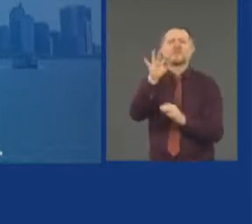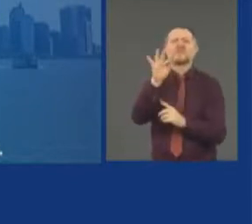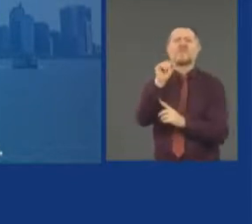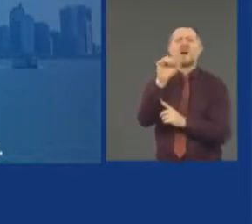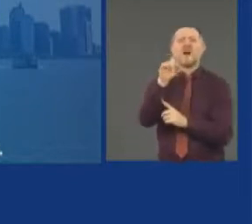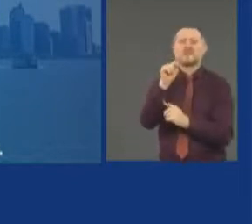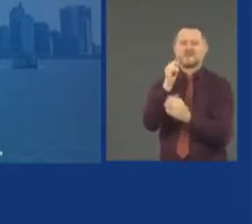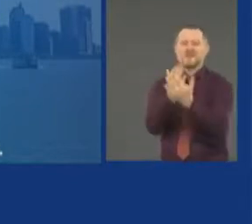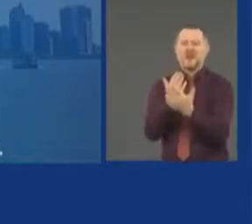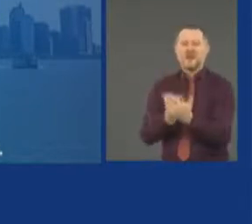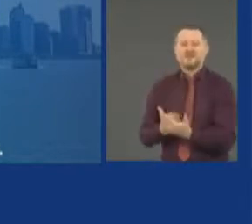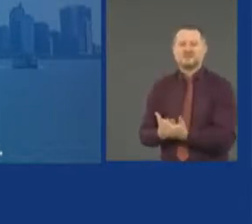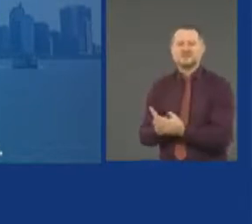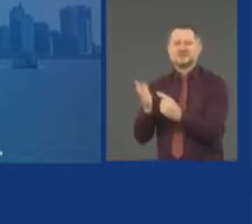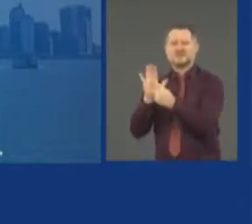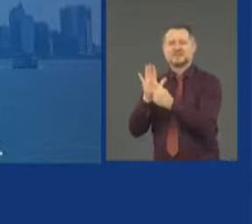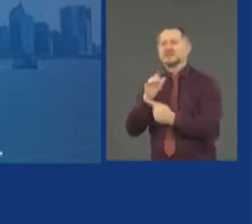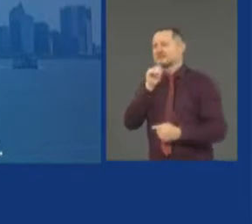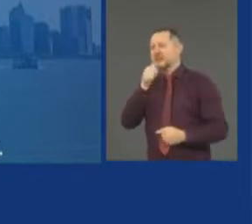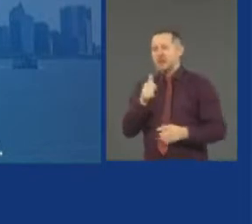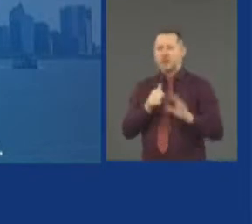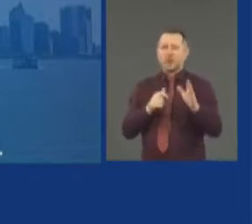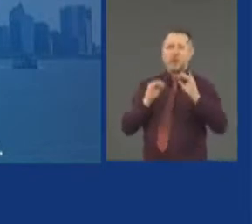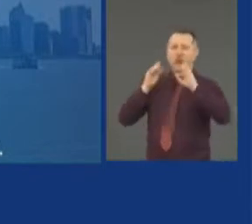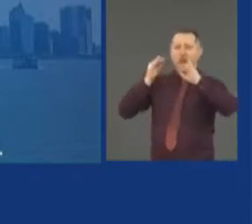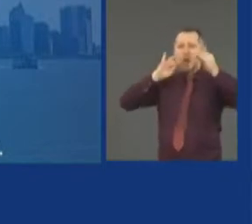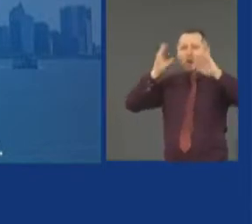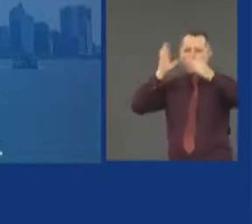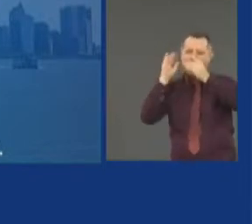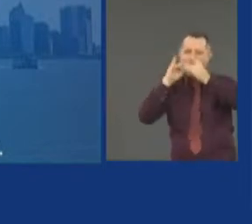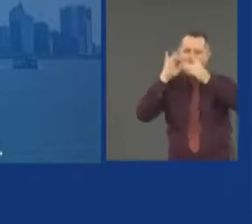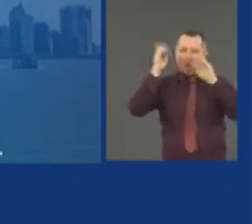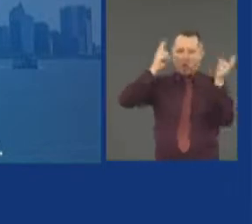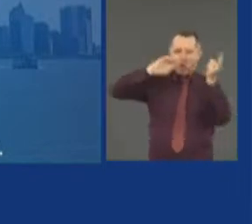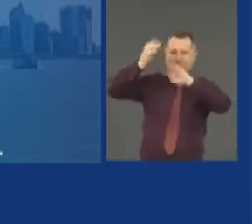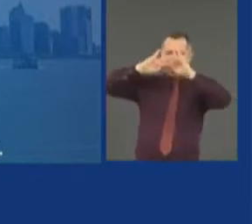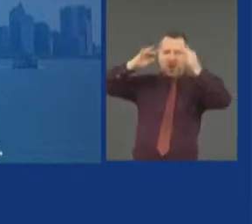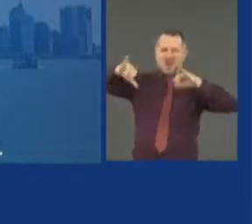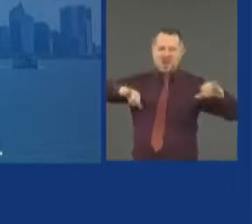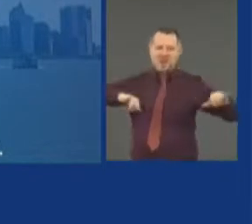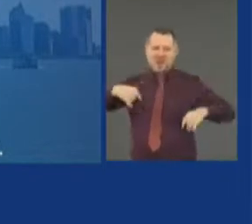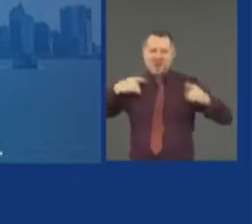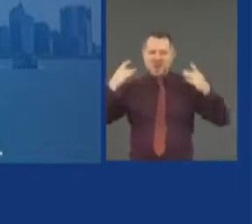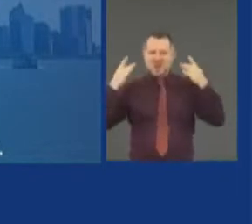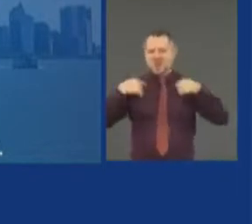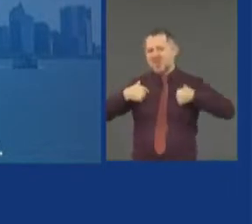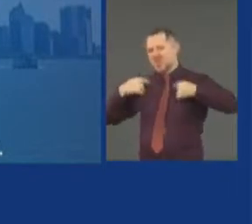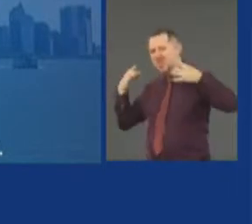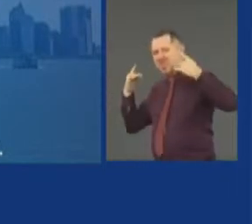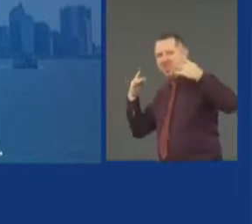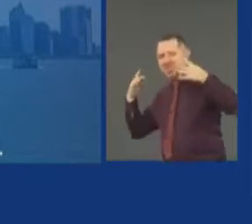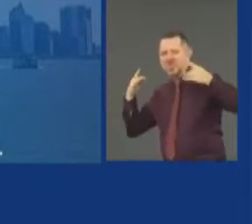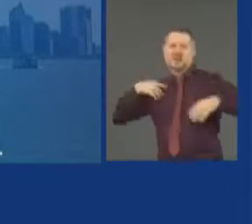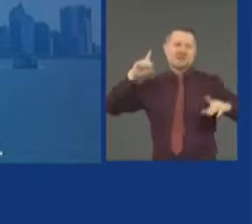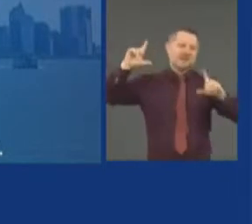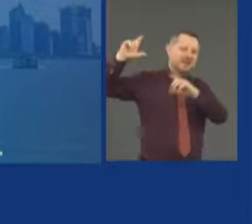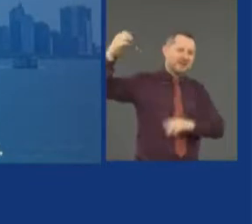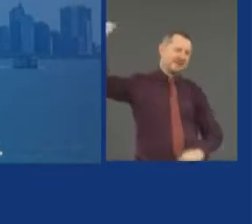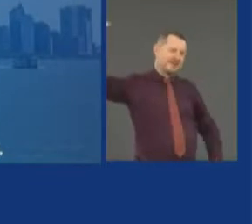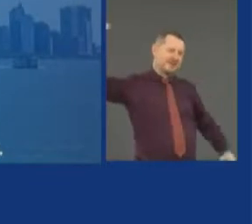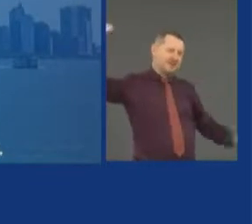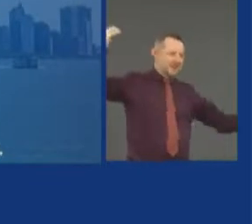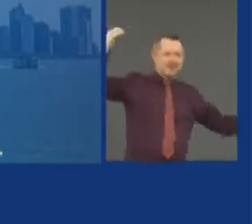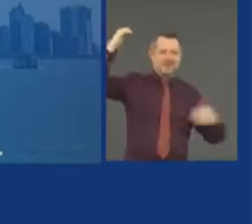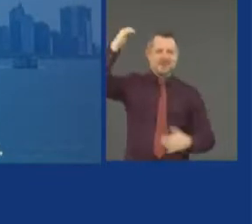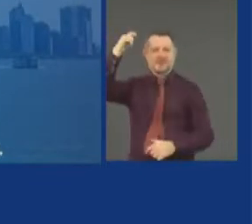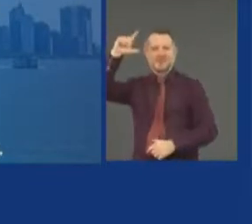Not hyperbole. Not rhetoric. Not showmanship. Not photo opportunities. Facts. Give me